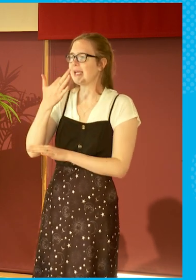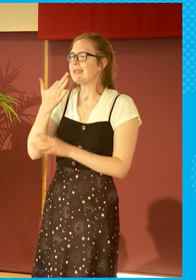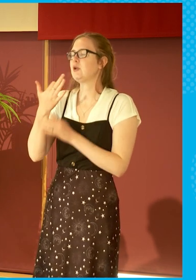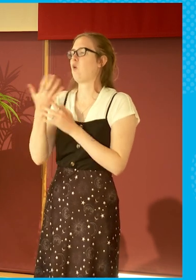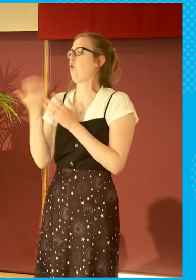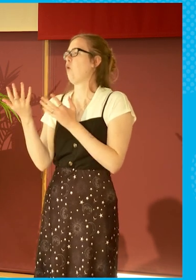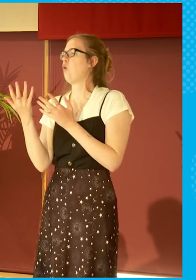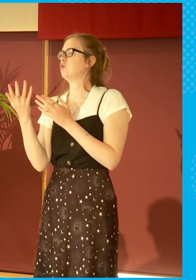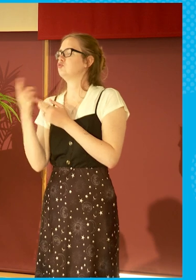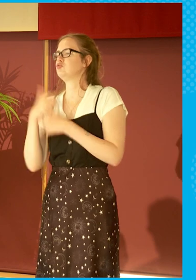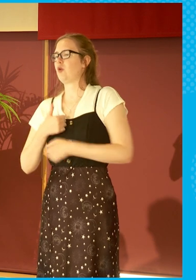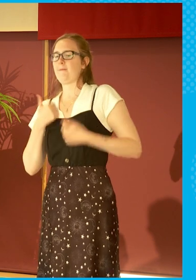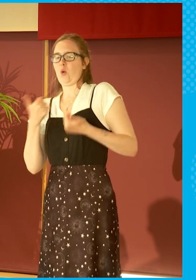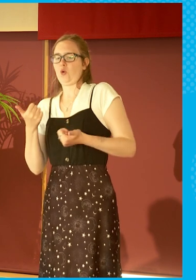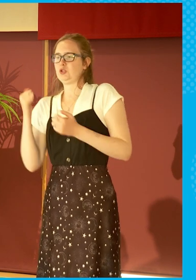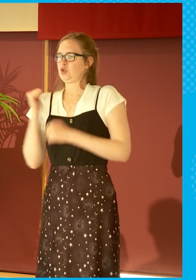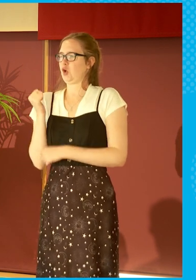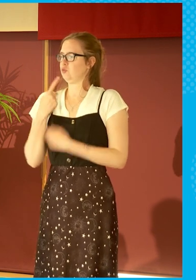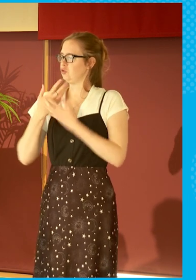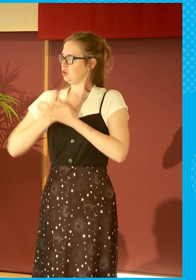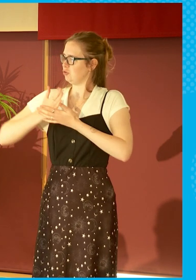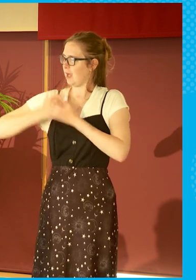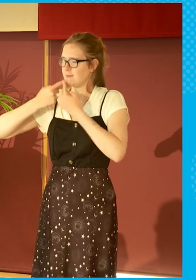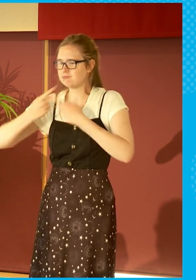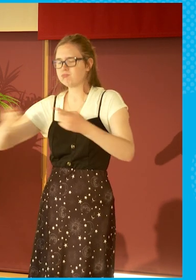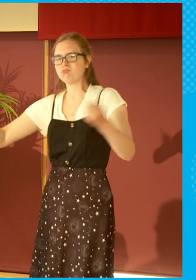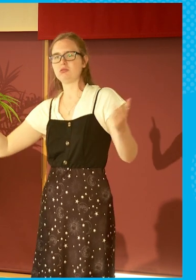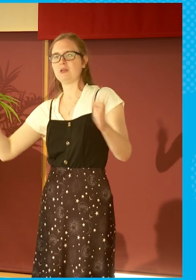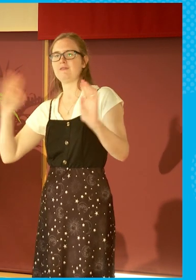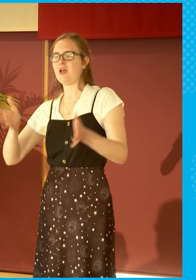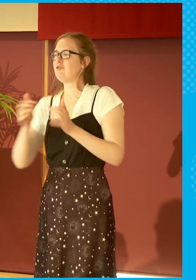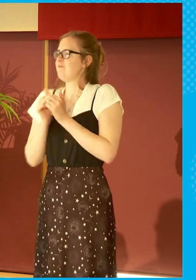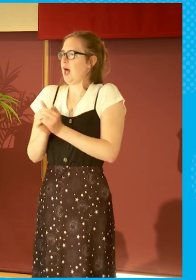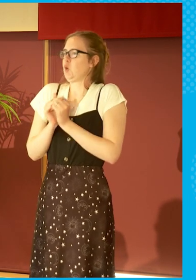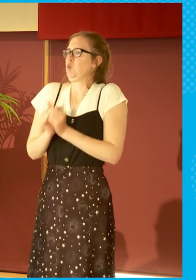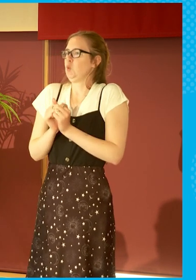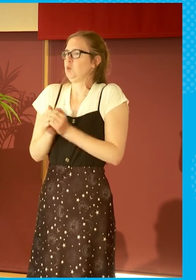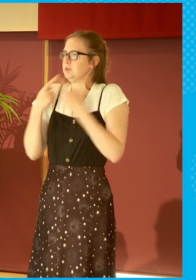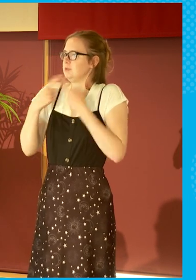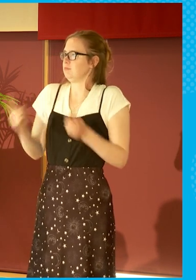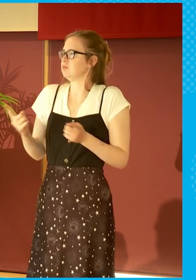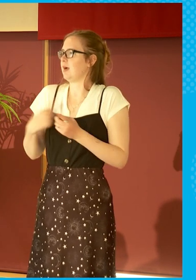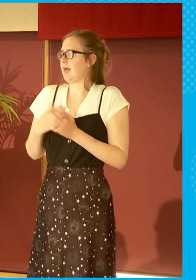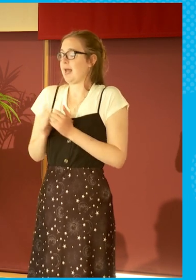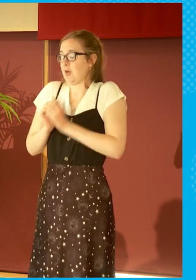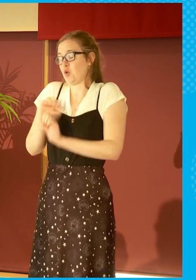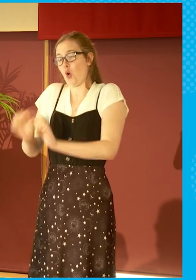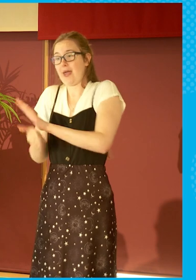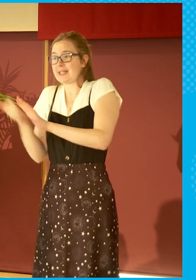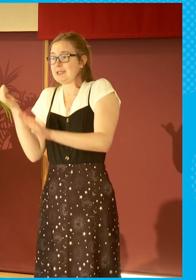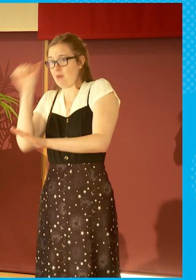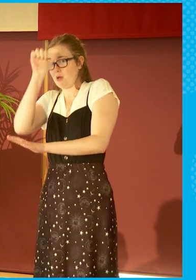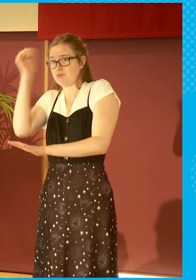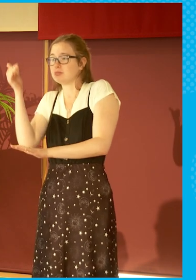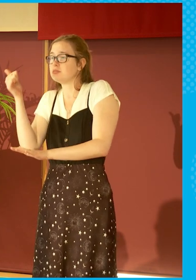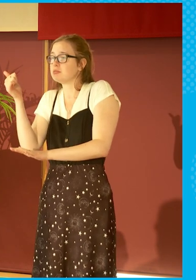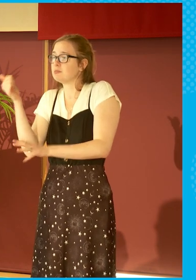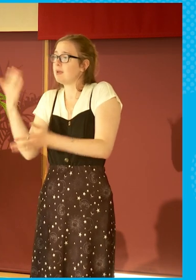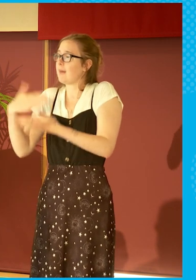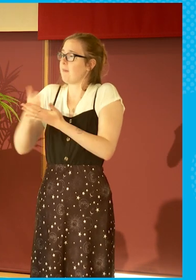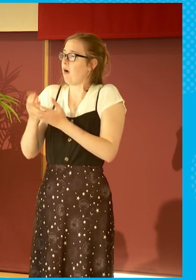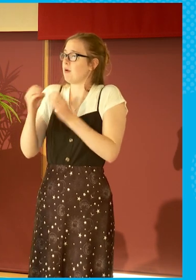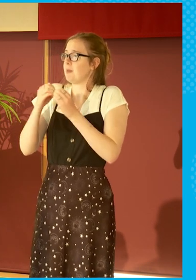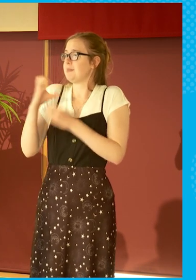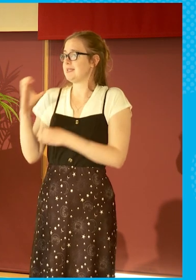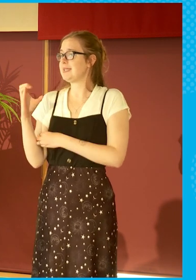what she's got to say and share with the Scottish audiences is highly valued. And I value her expertise being part of the BBC. Martin